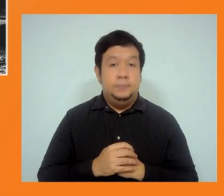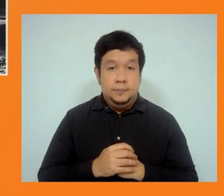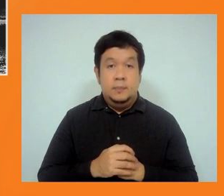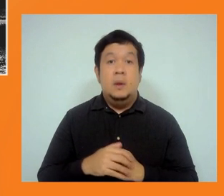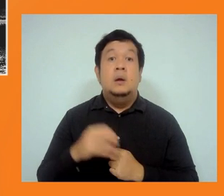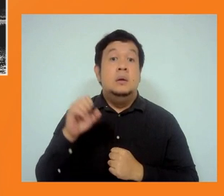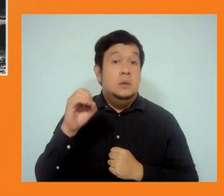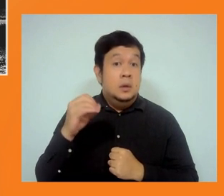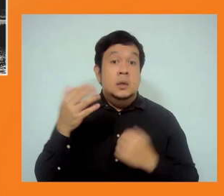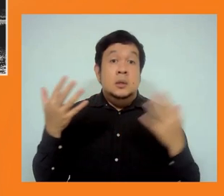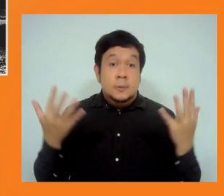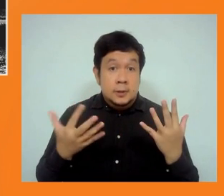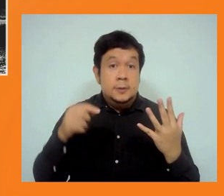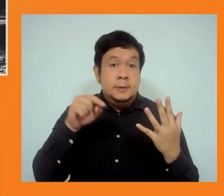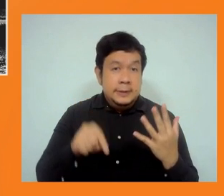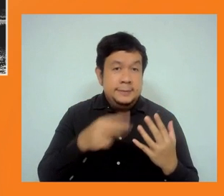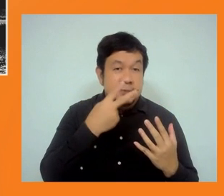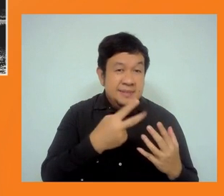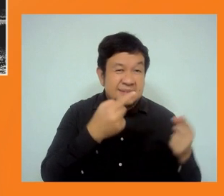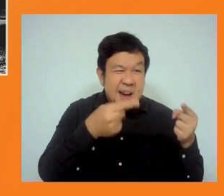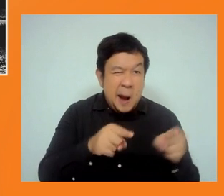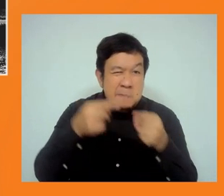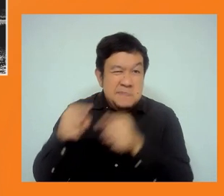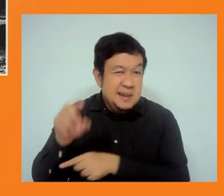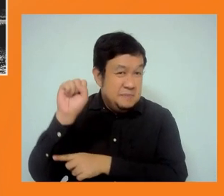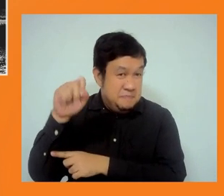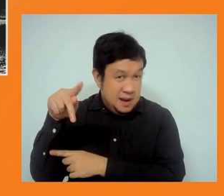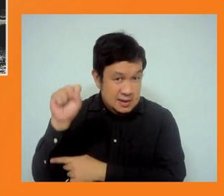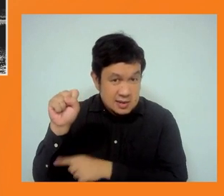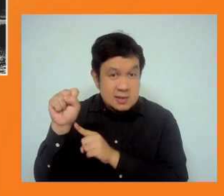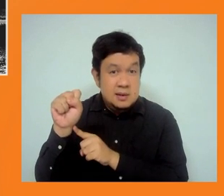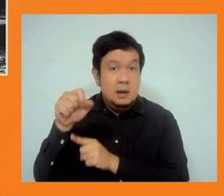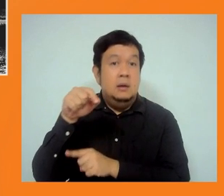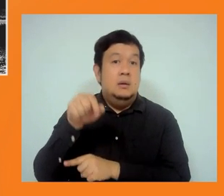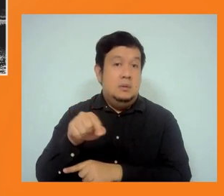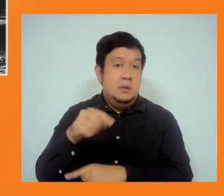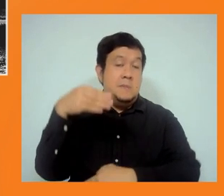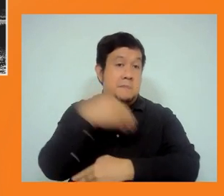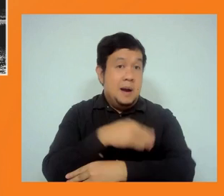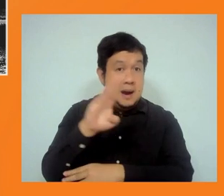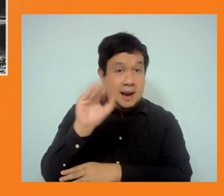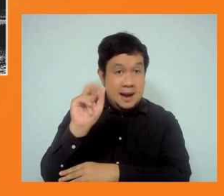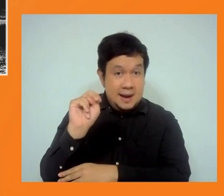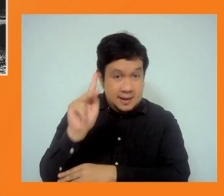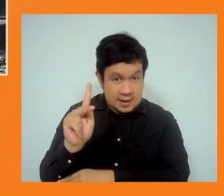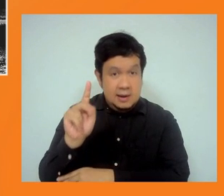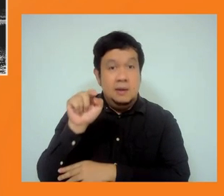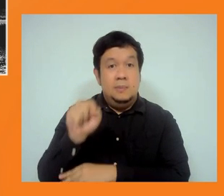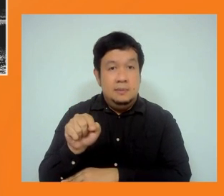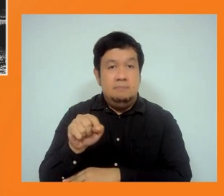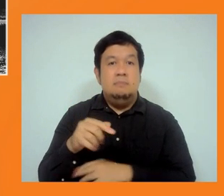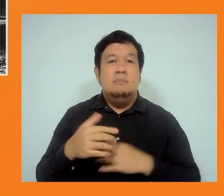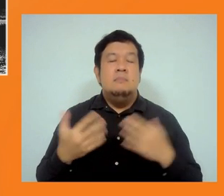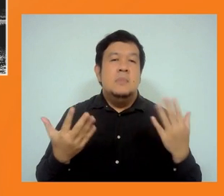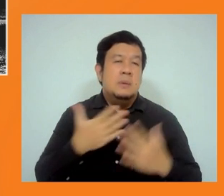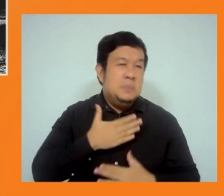and the bank's SDG declaration, they are very much aspirational. But we want to go beyond